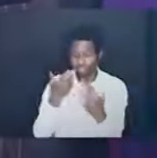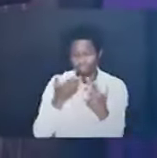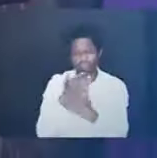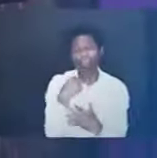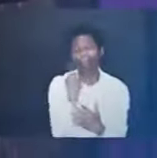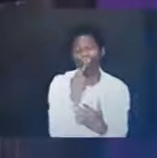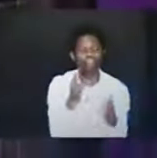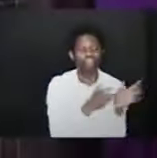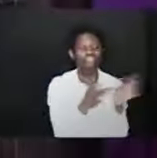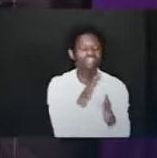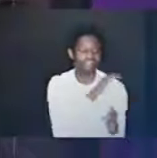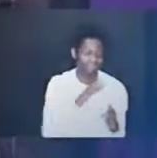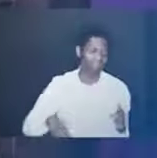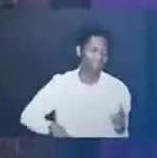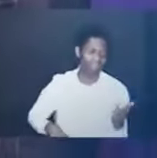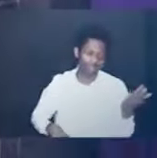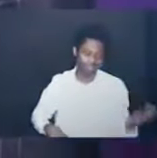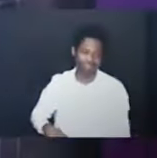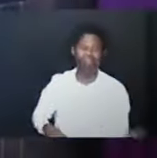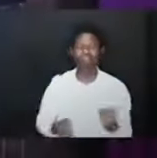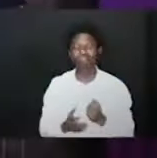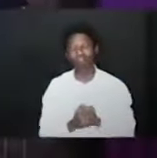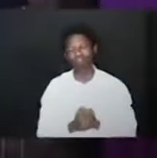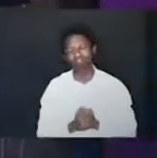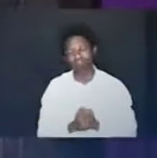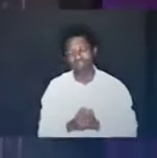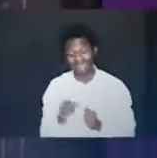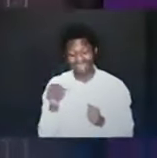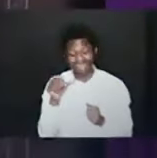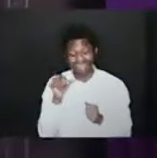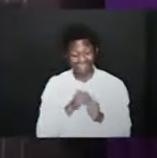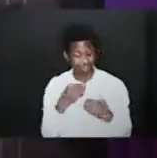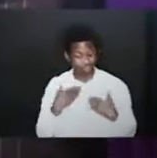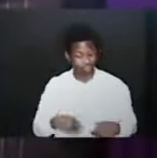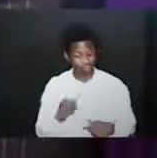everyone who calls upon him will be saved